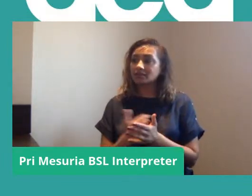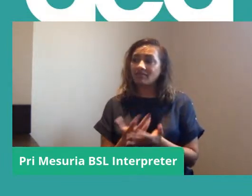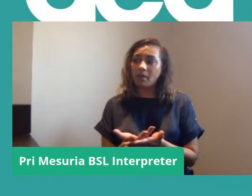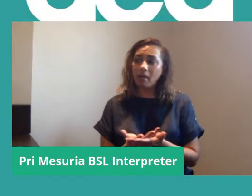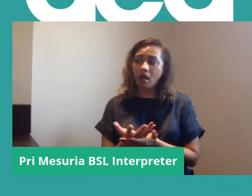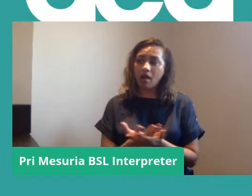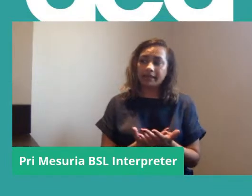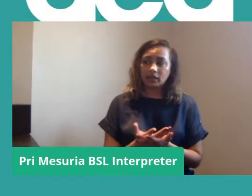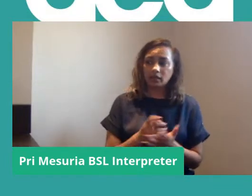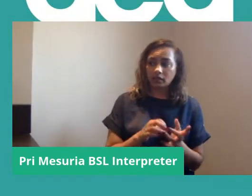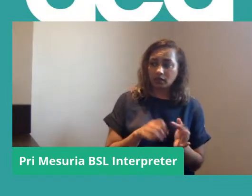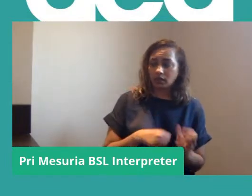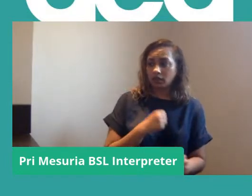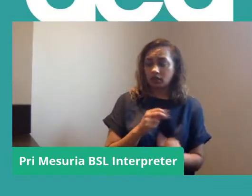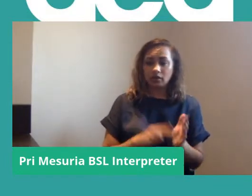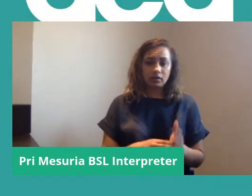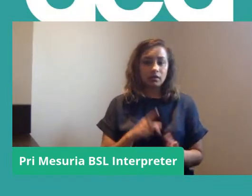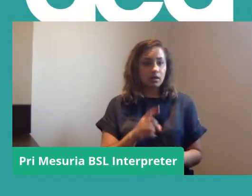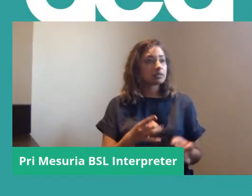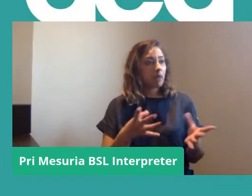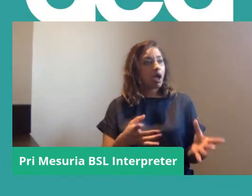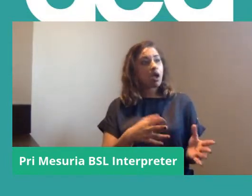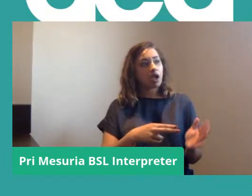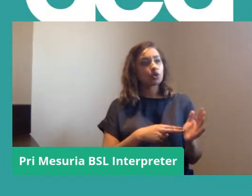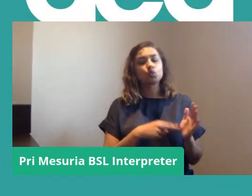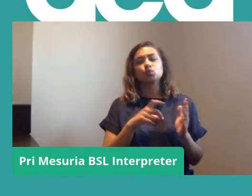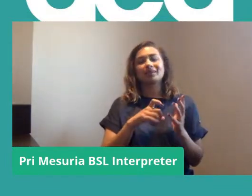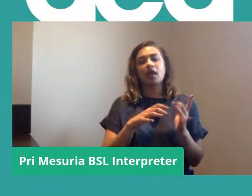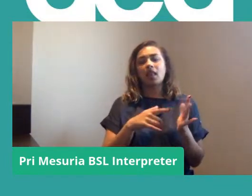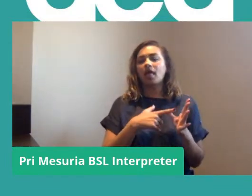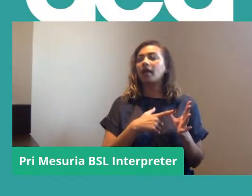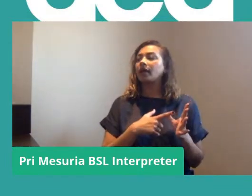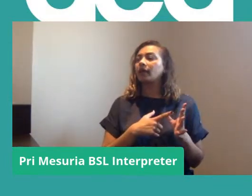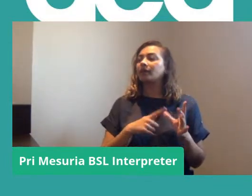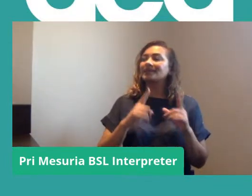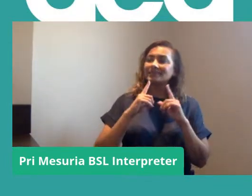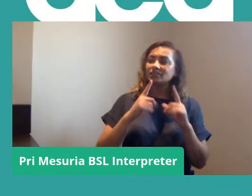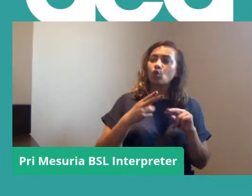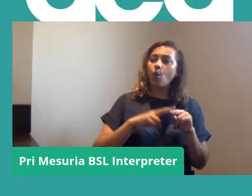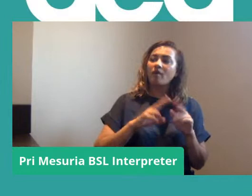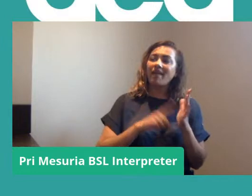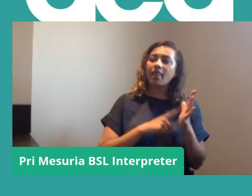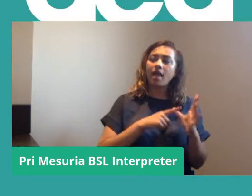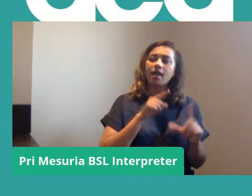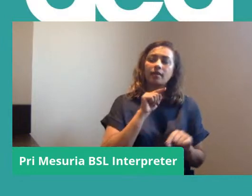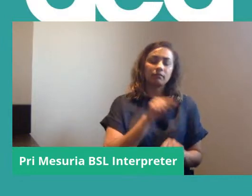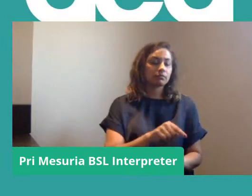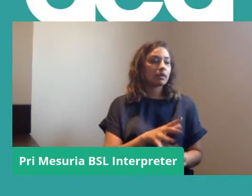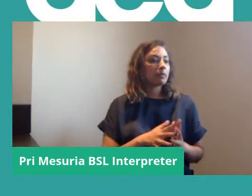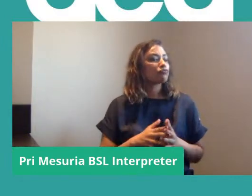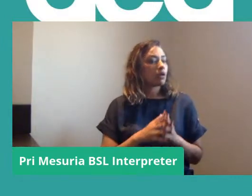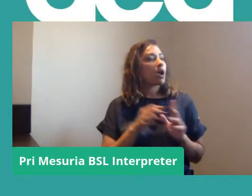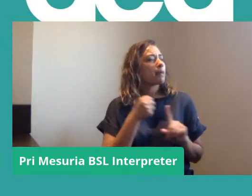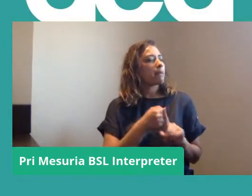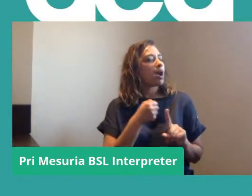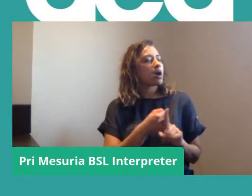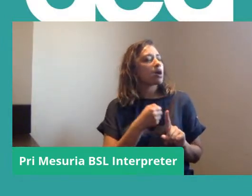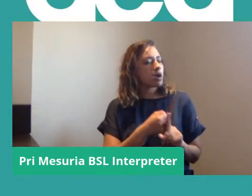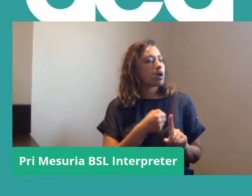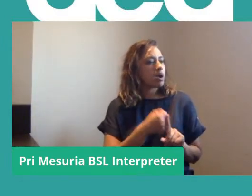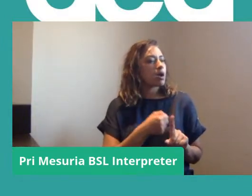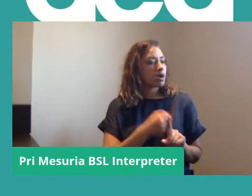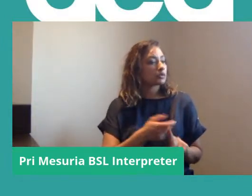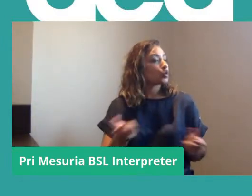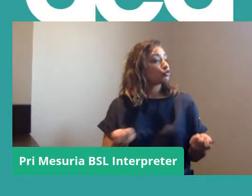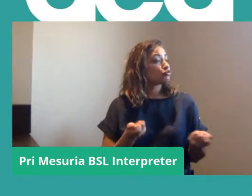inspiring chapter on the UTLA, United Teachers of Los Angeles, and their campaign to firstly take